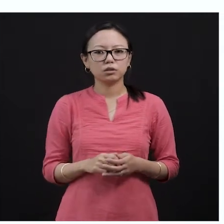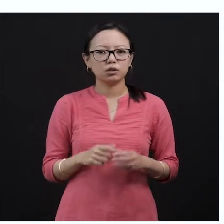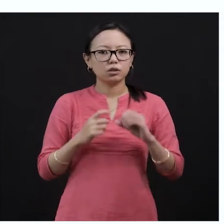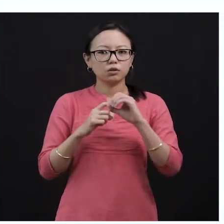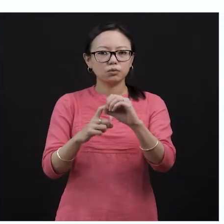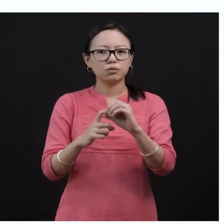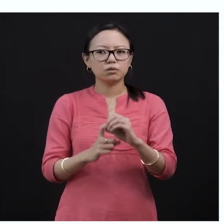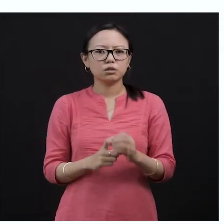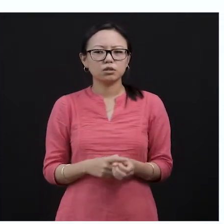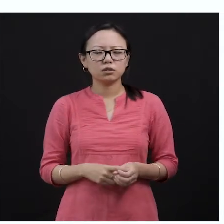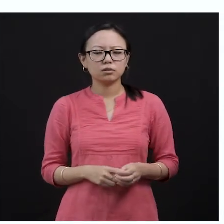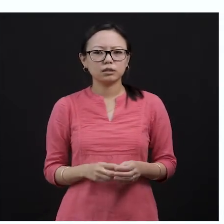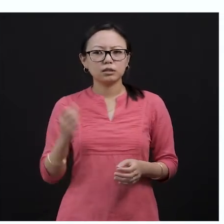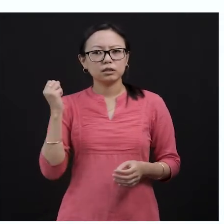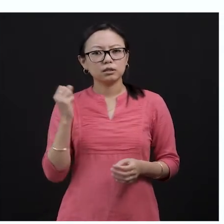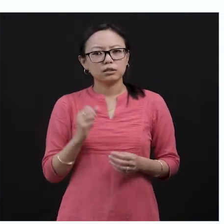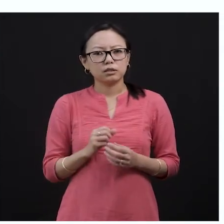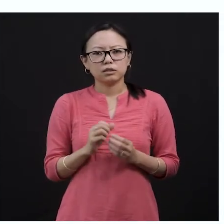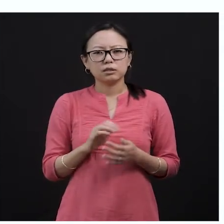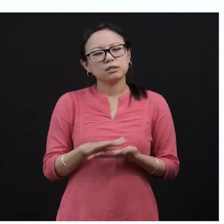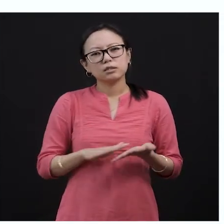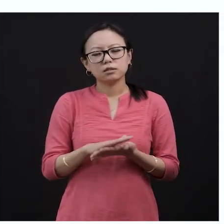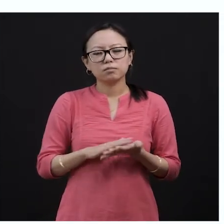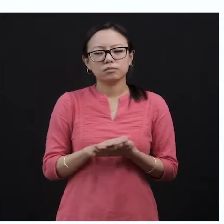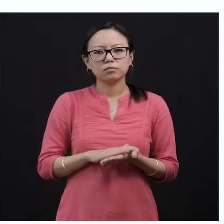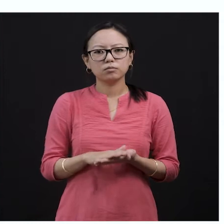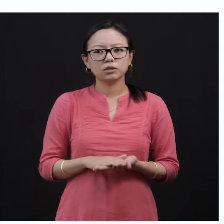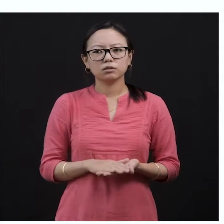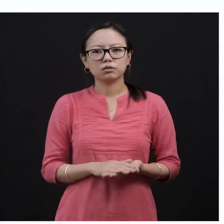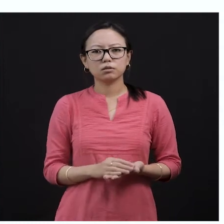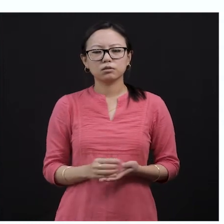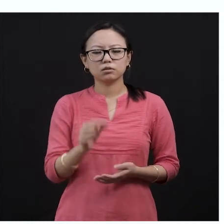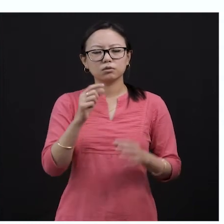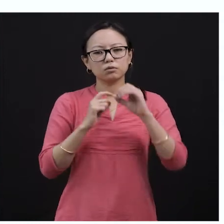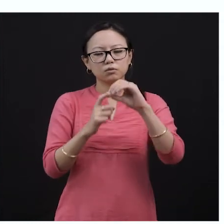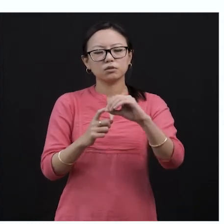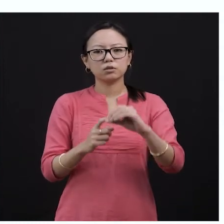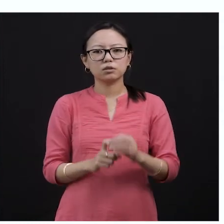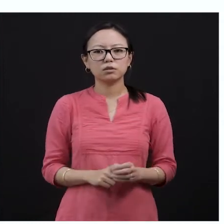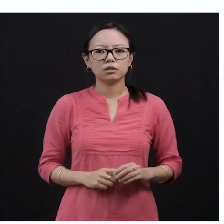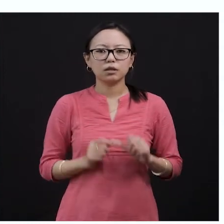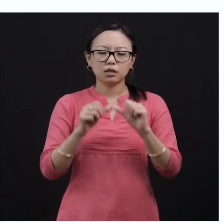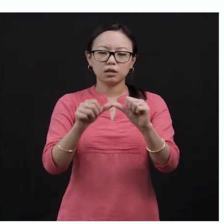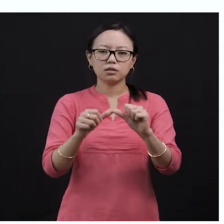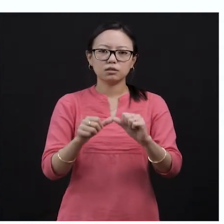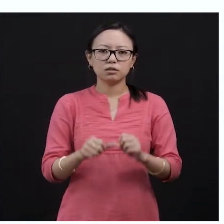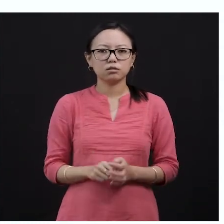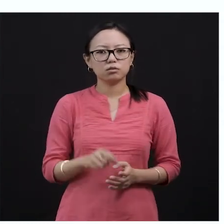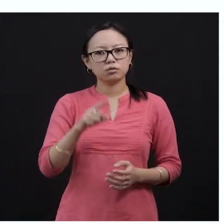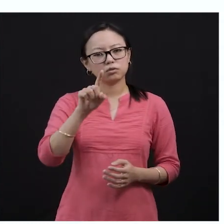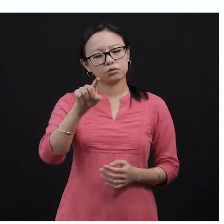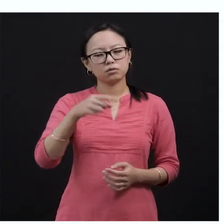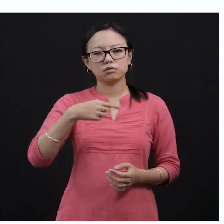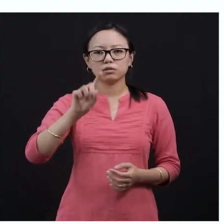not just sticking to the answers that your teachers might have given you. But it is also wise and good to experience yourself mentally.